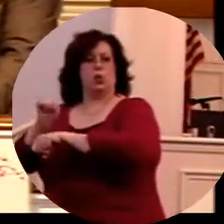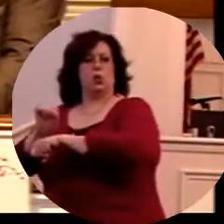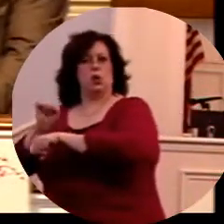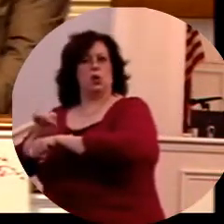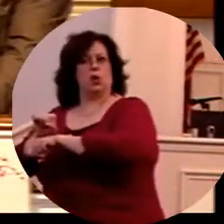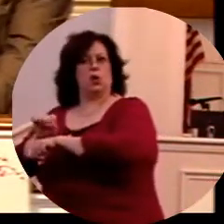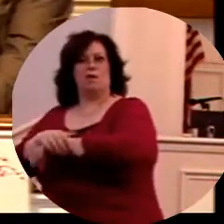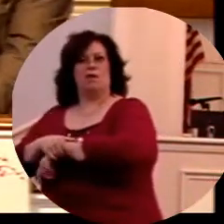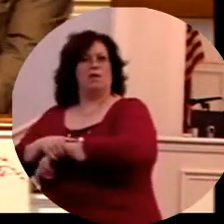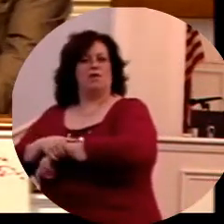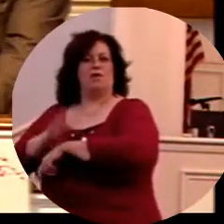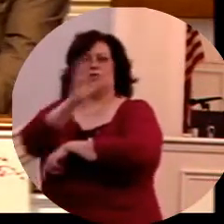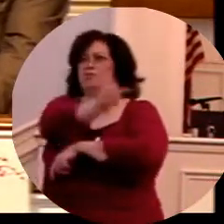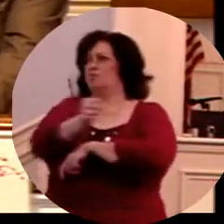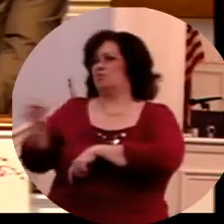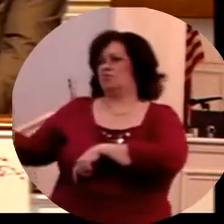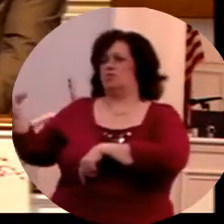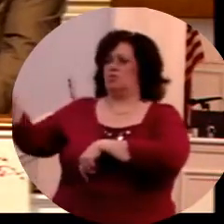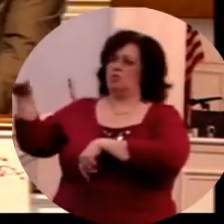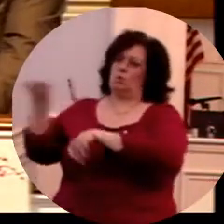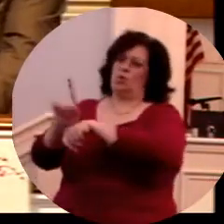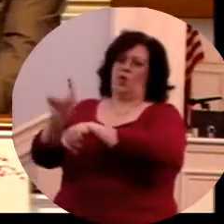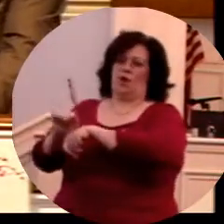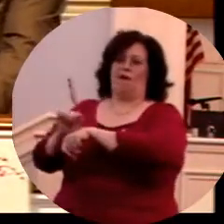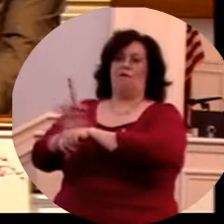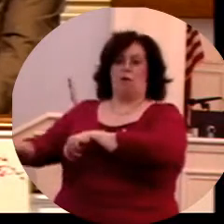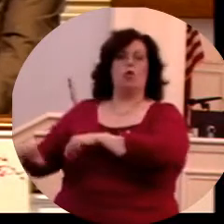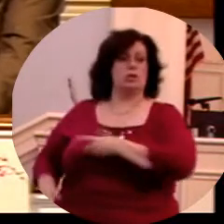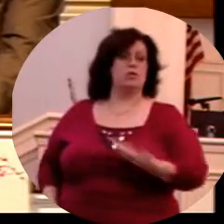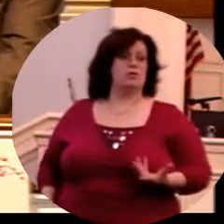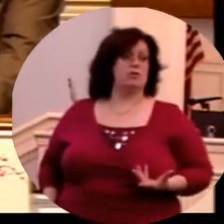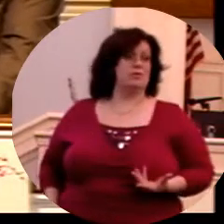Amen. Go ahead and say amen, friend.